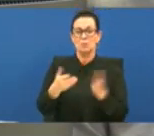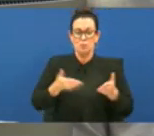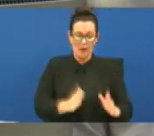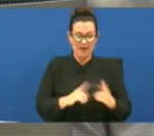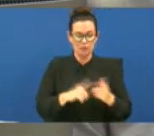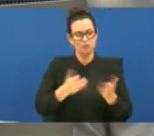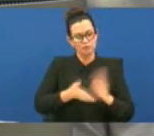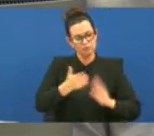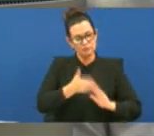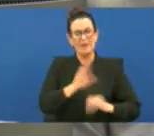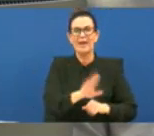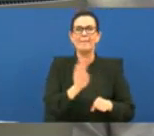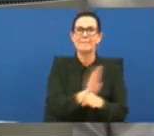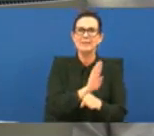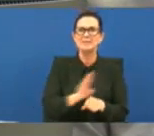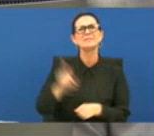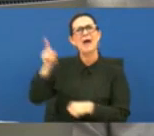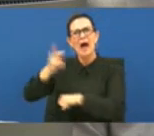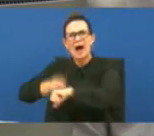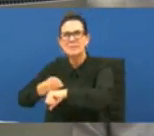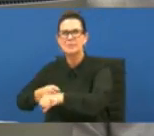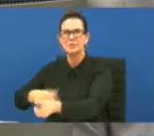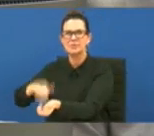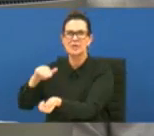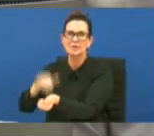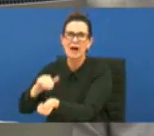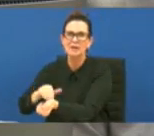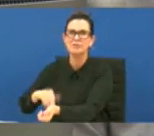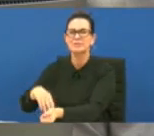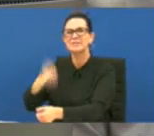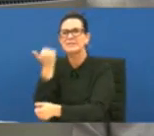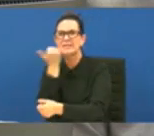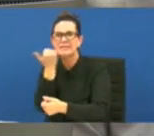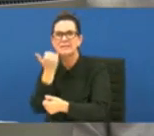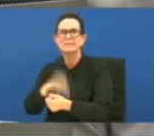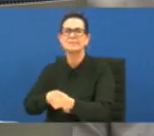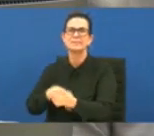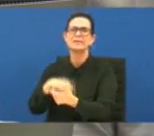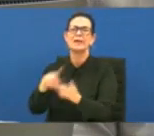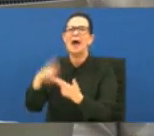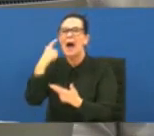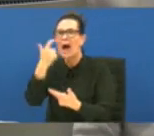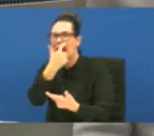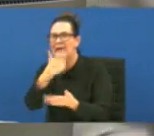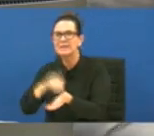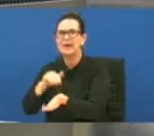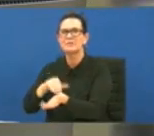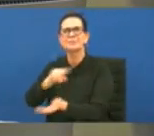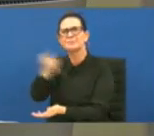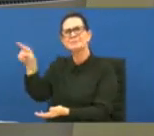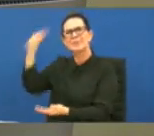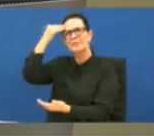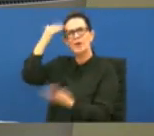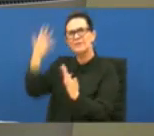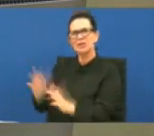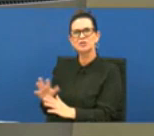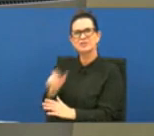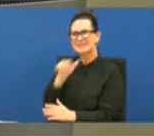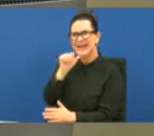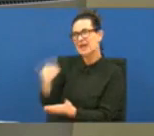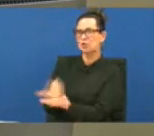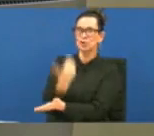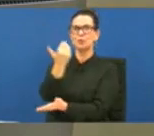it happens with hospitals it happens with doctors it happens with dentists it happens with eye doctors it's nothing new